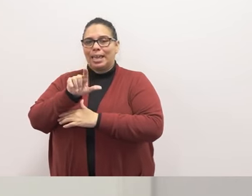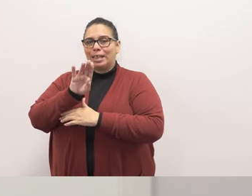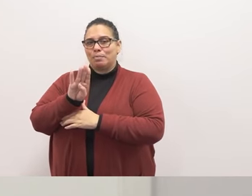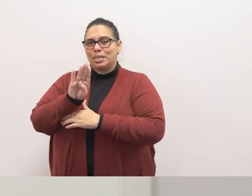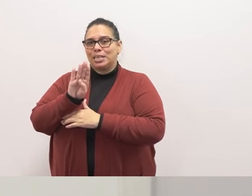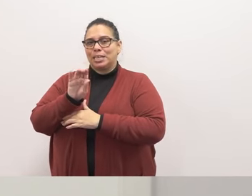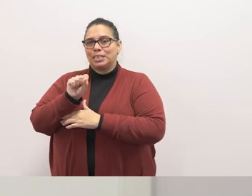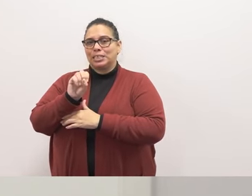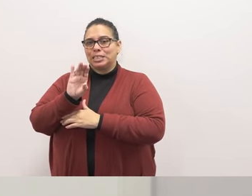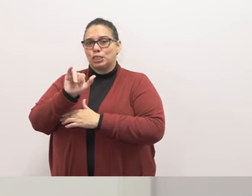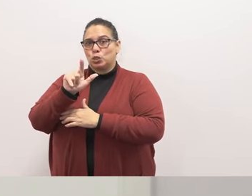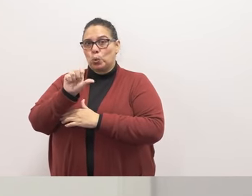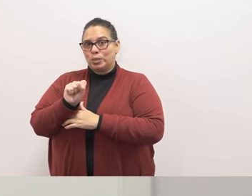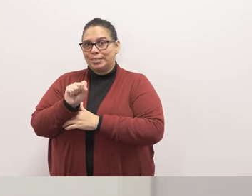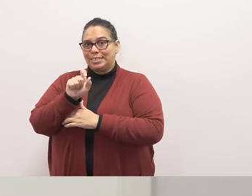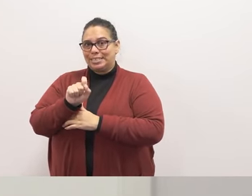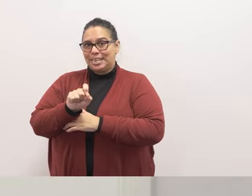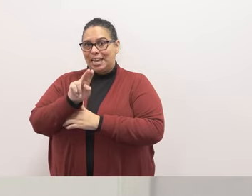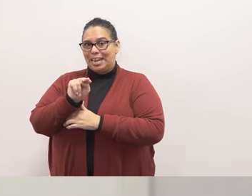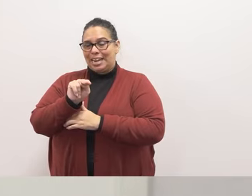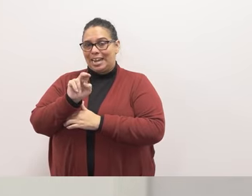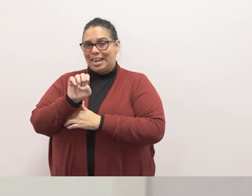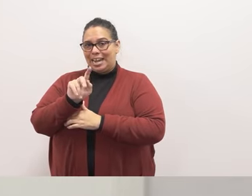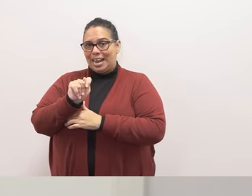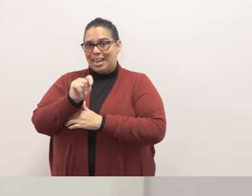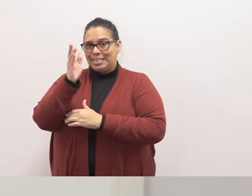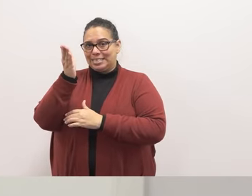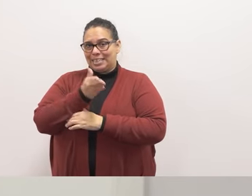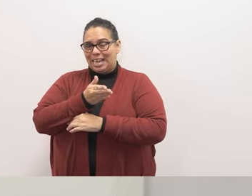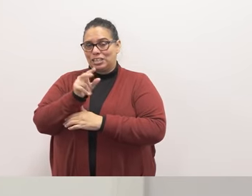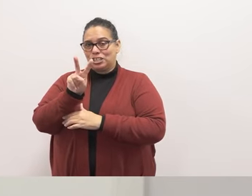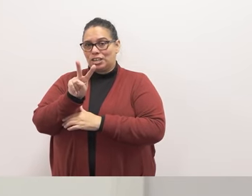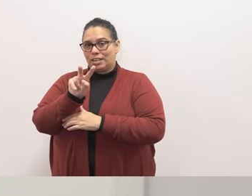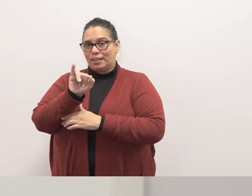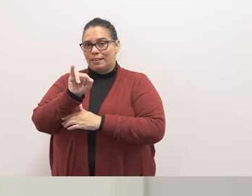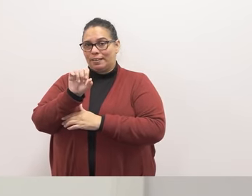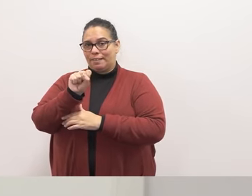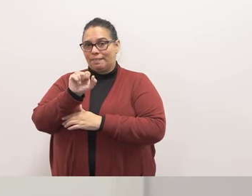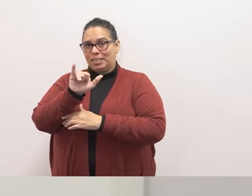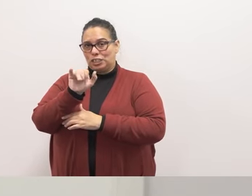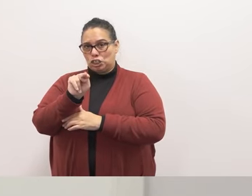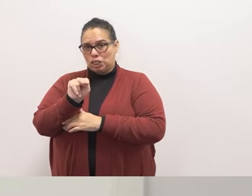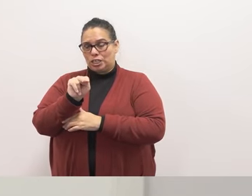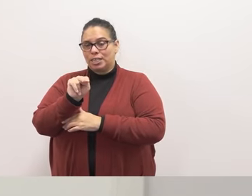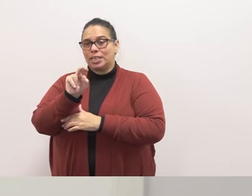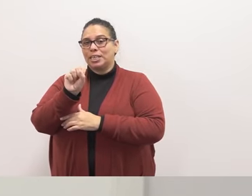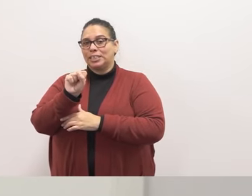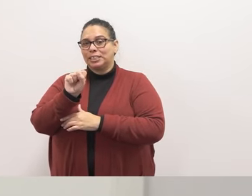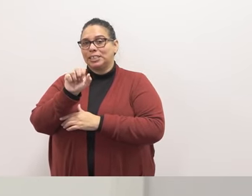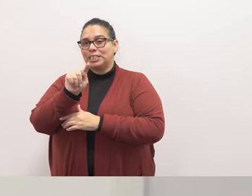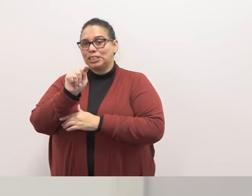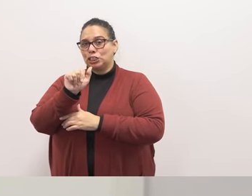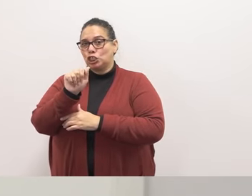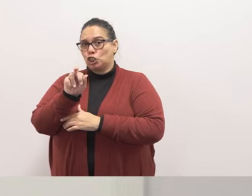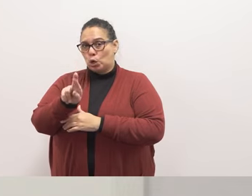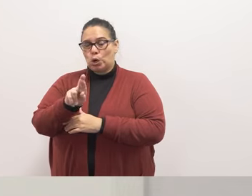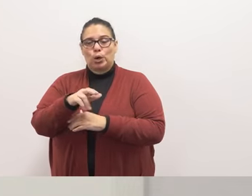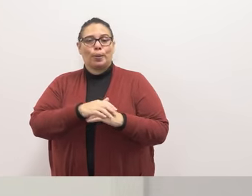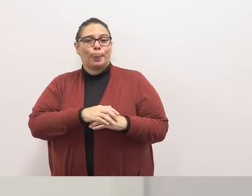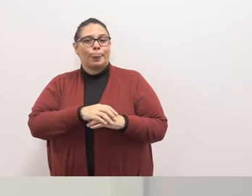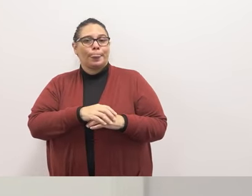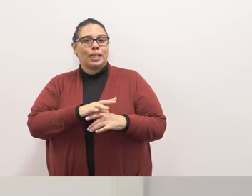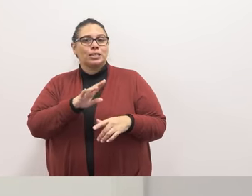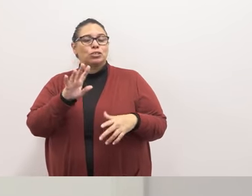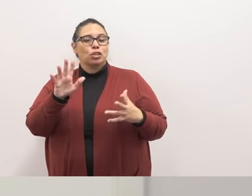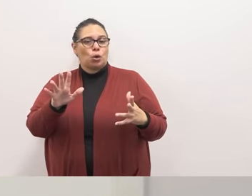.net uh vision star and so i'm sure chris sits and will put that up when my report